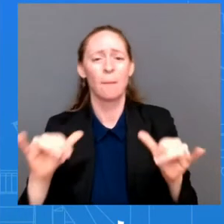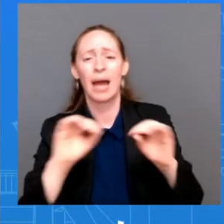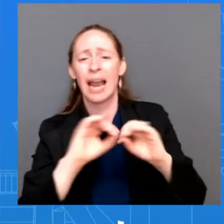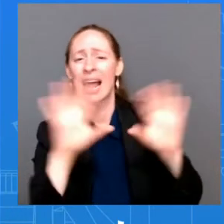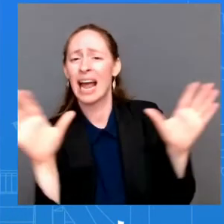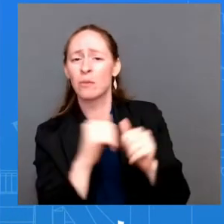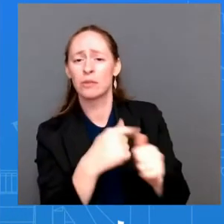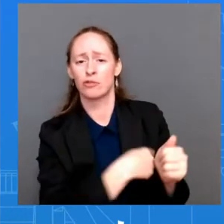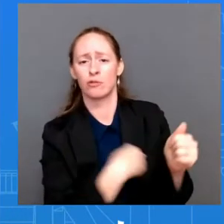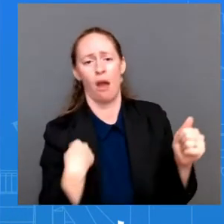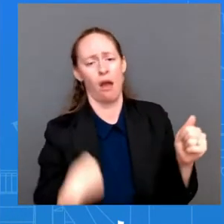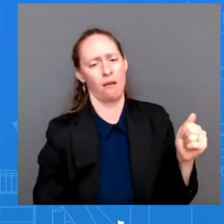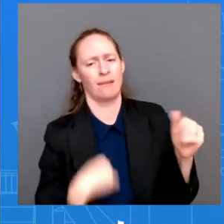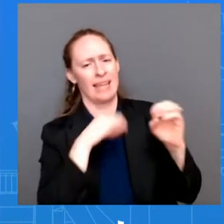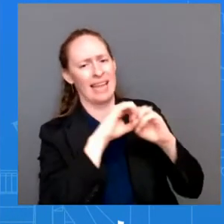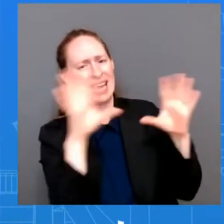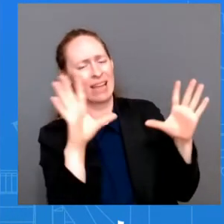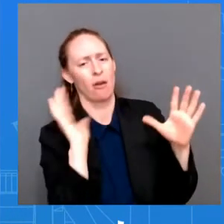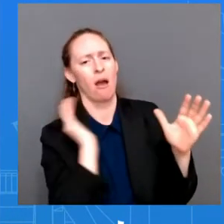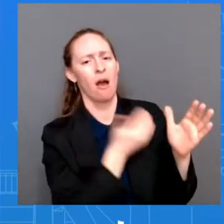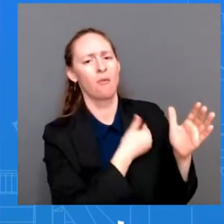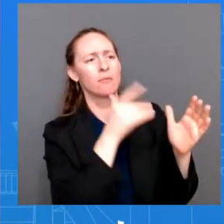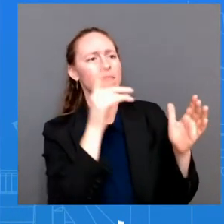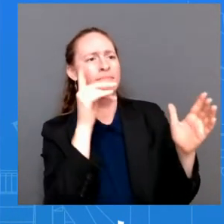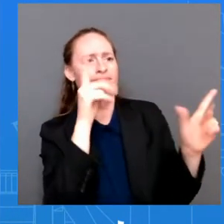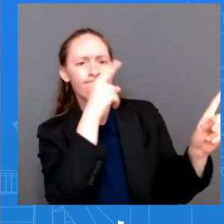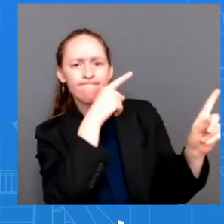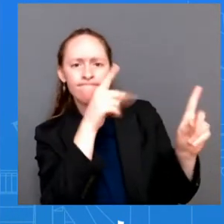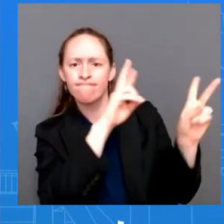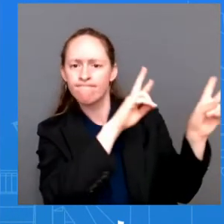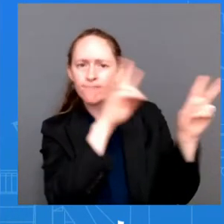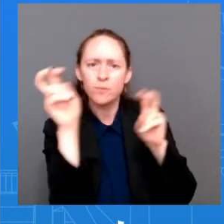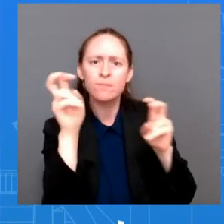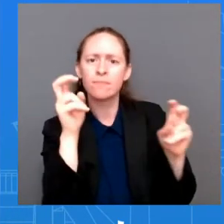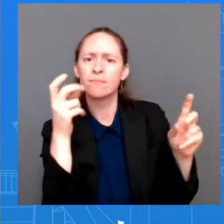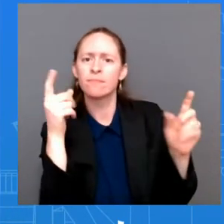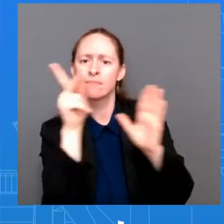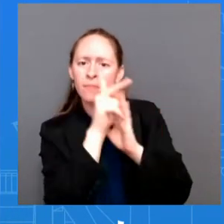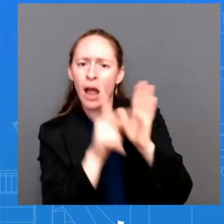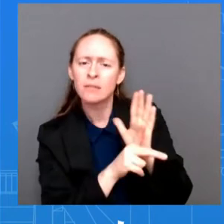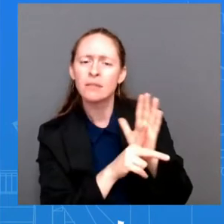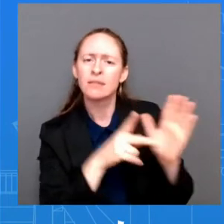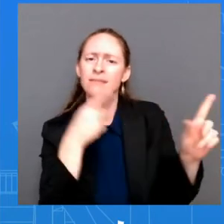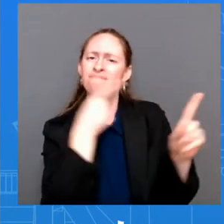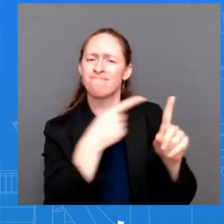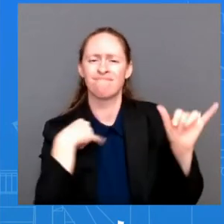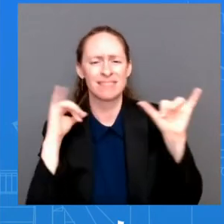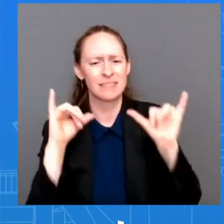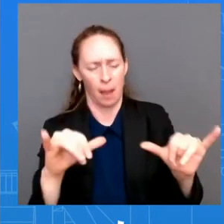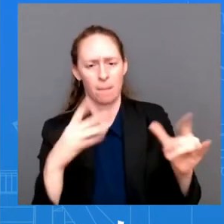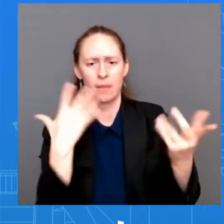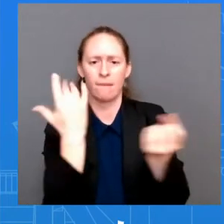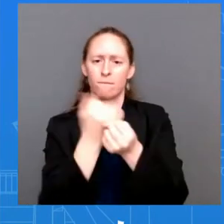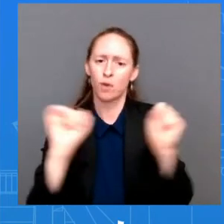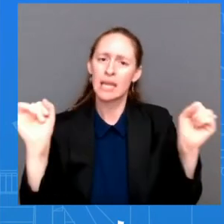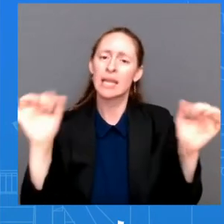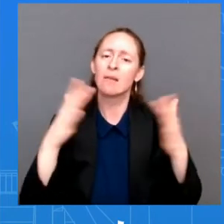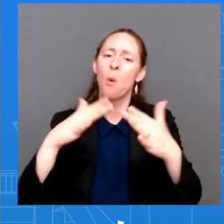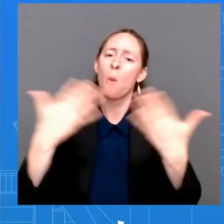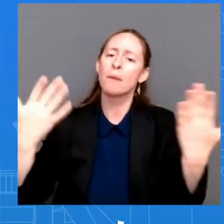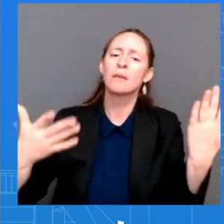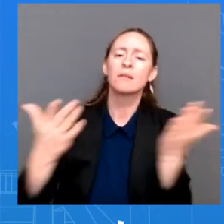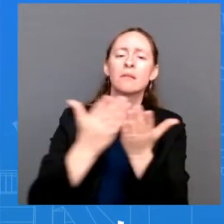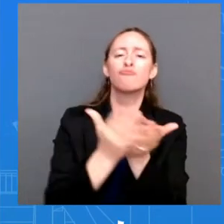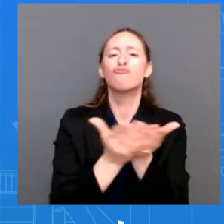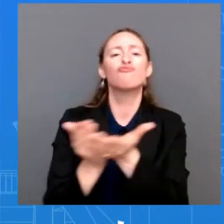and the one China policy and our support for a free and Indo-free and open Indo-Pacific. Look, I want to go back to what I